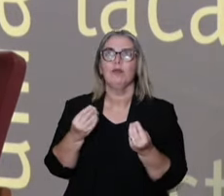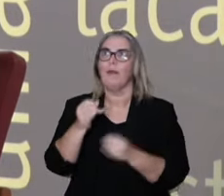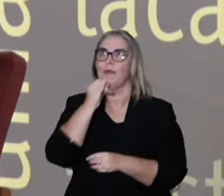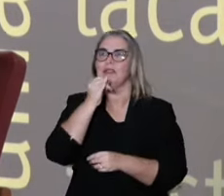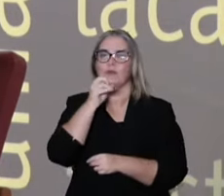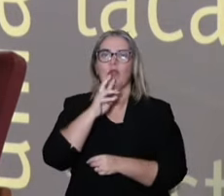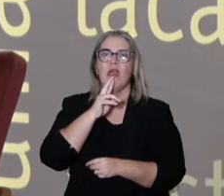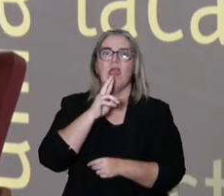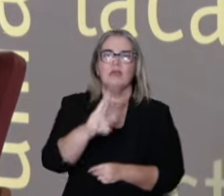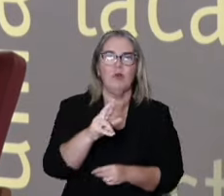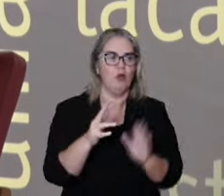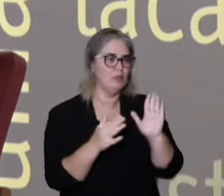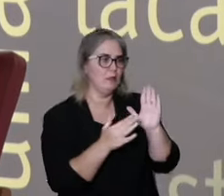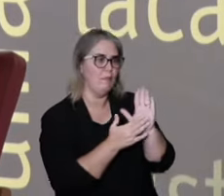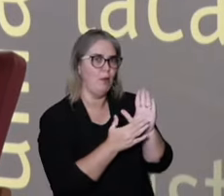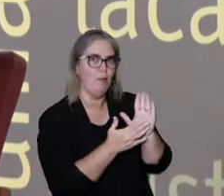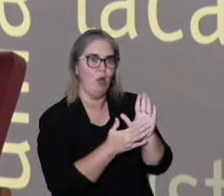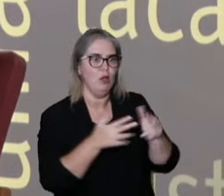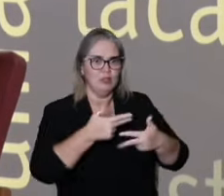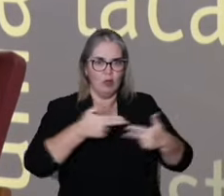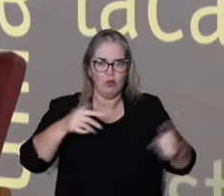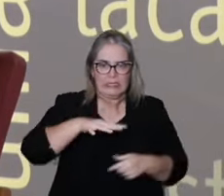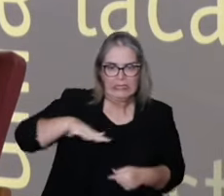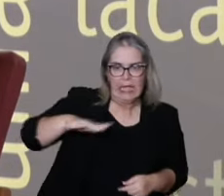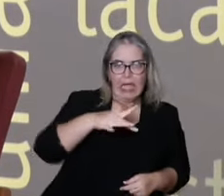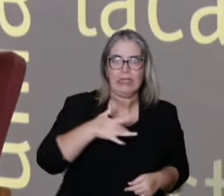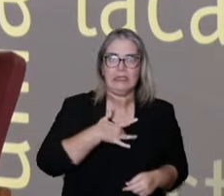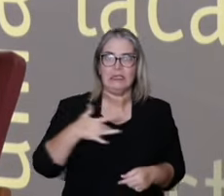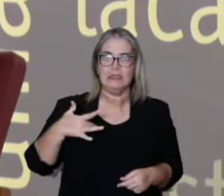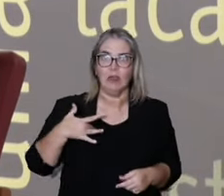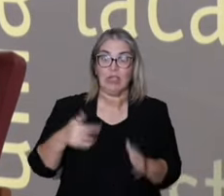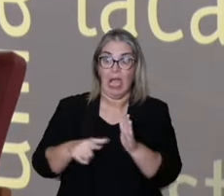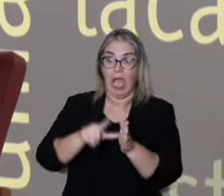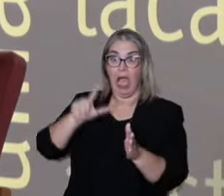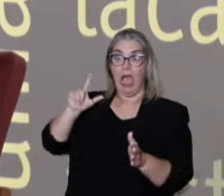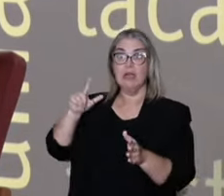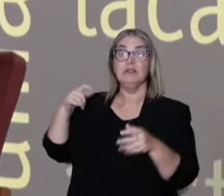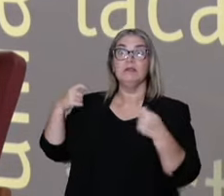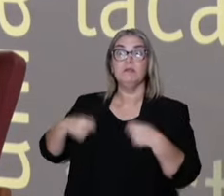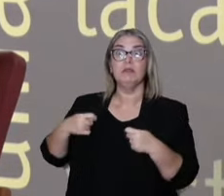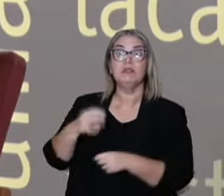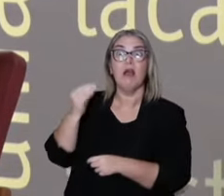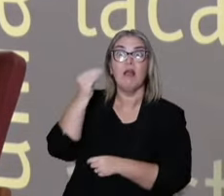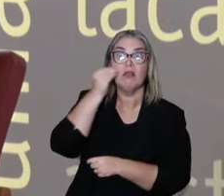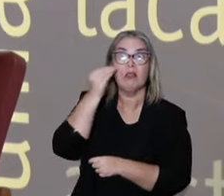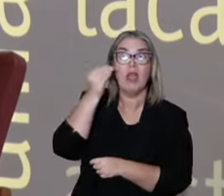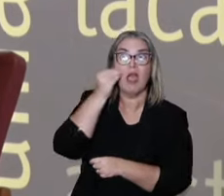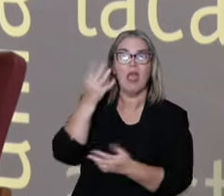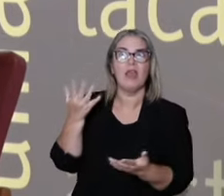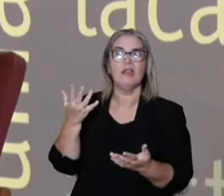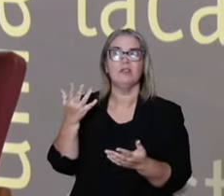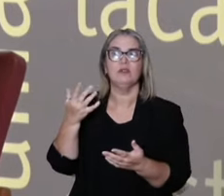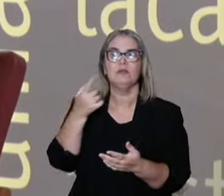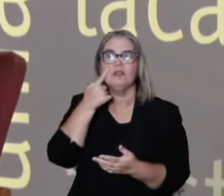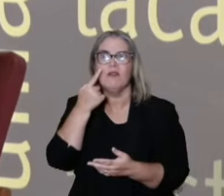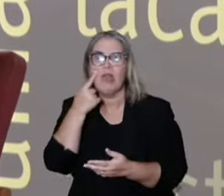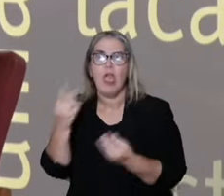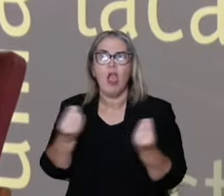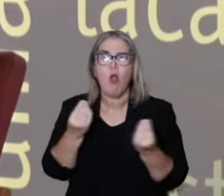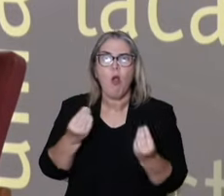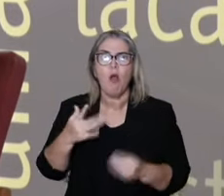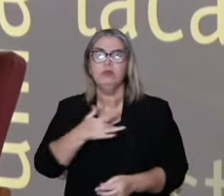to have solutions and proposals from within the health system as something that comes